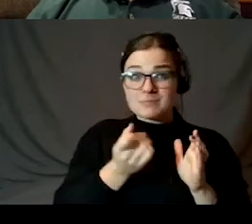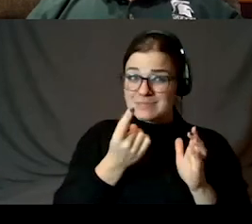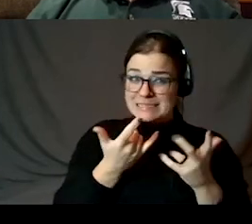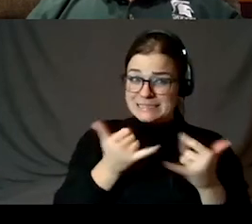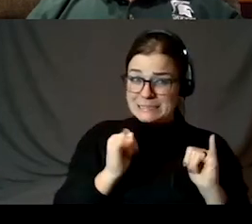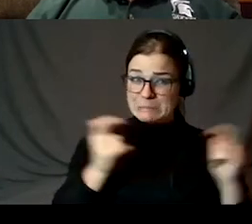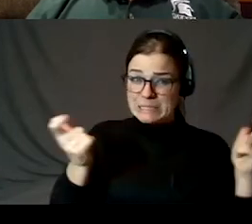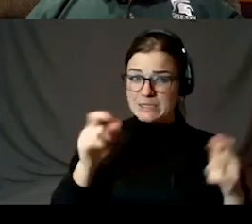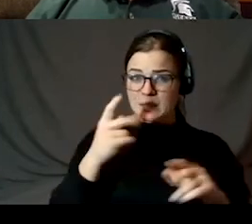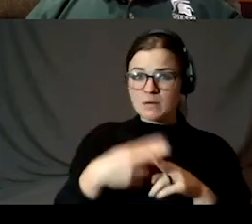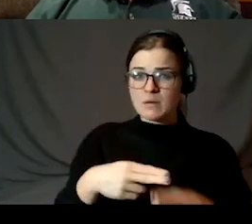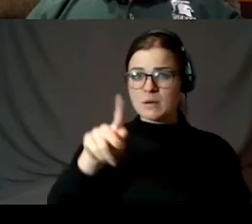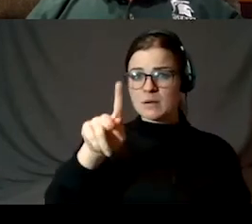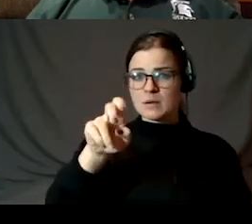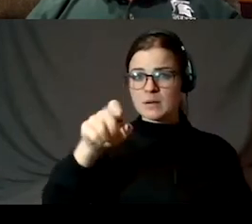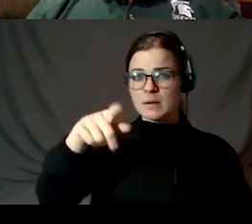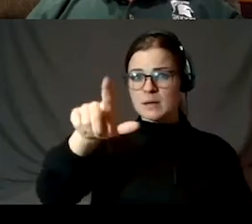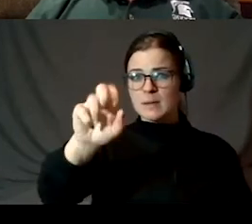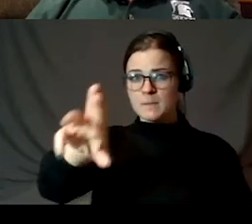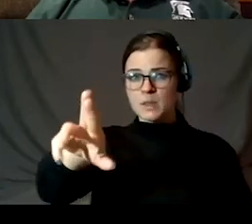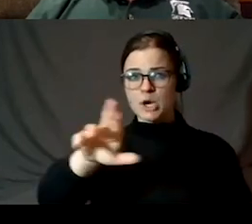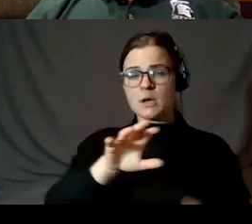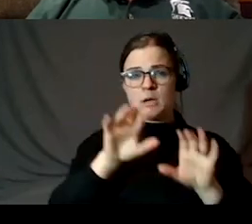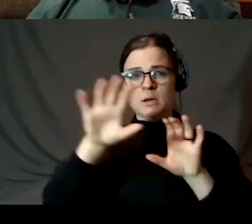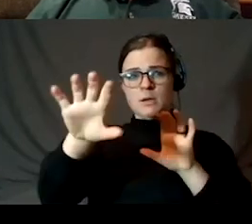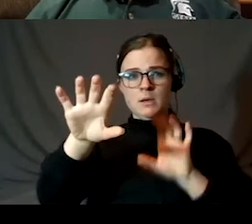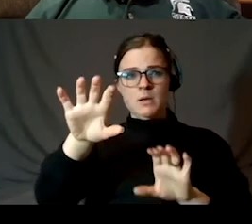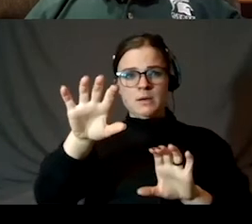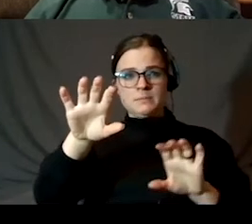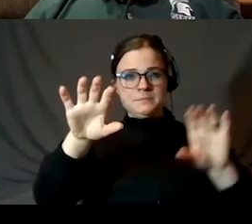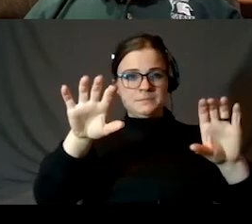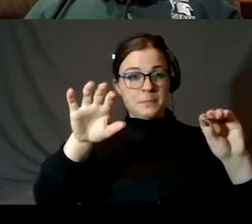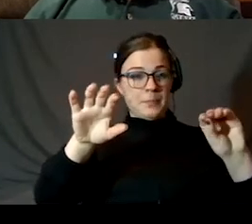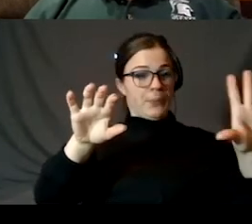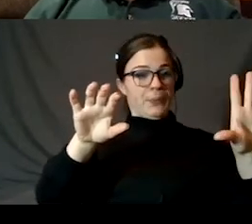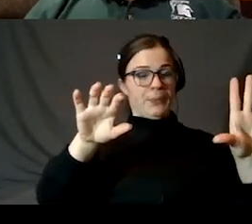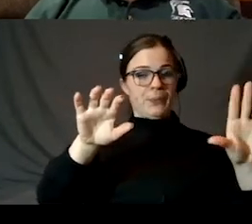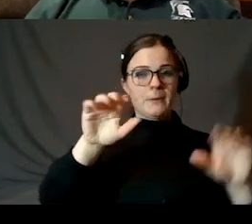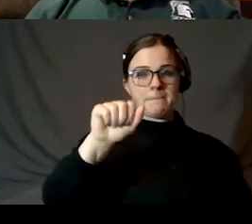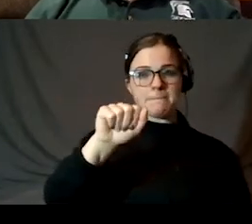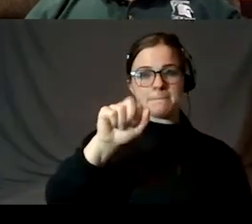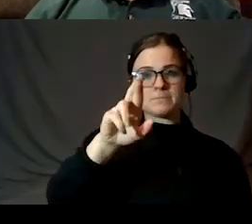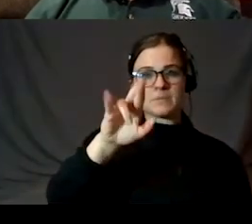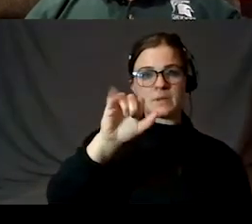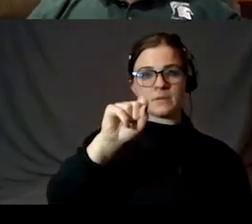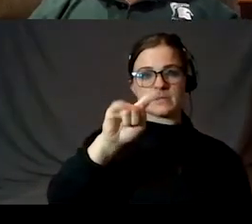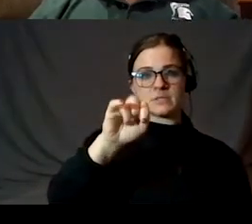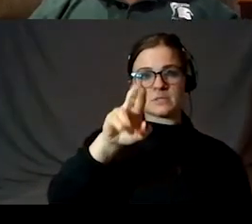called Kepler, and a very bright spot called Aristarchus. Now, you've heard of him too.